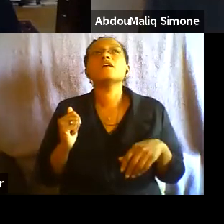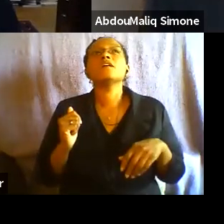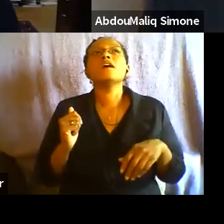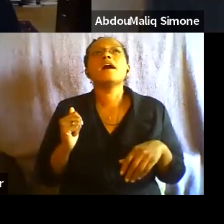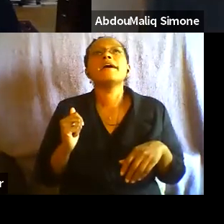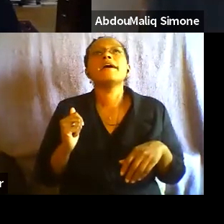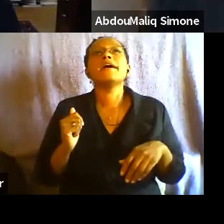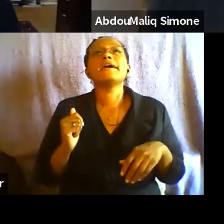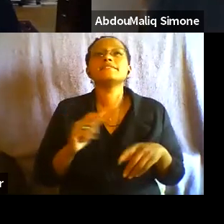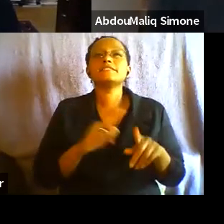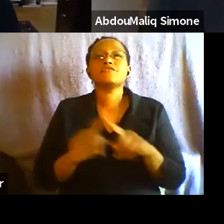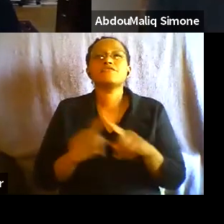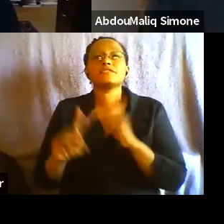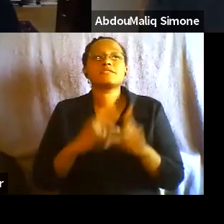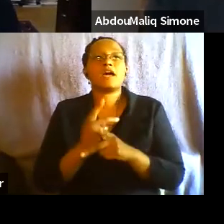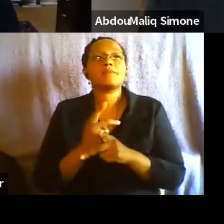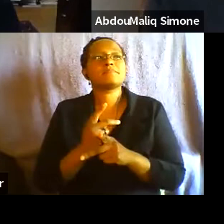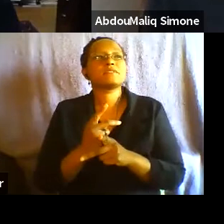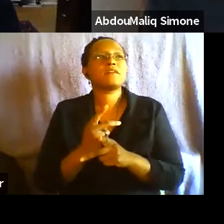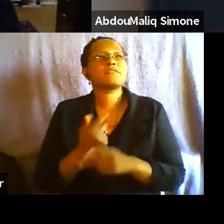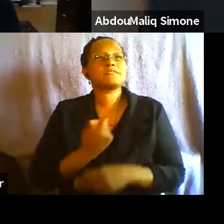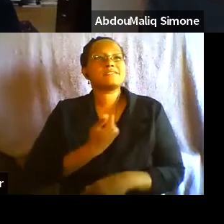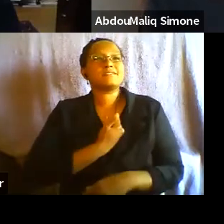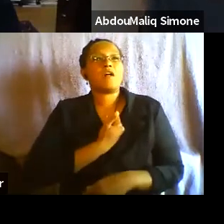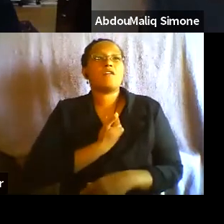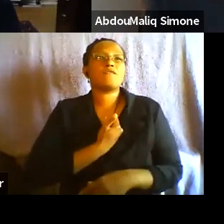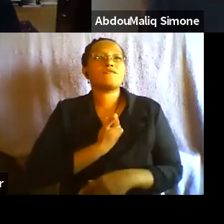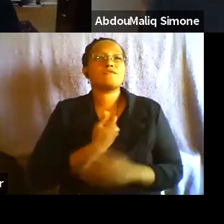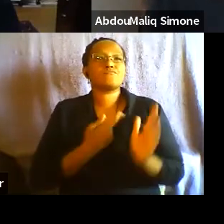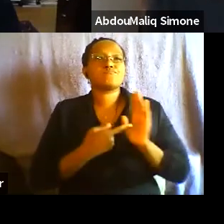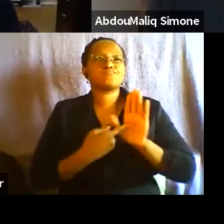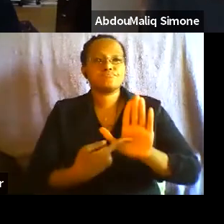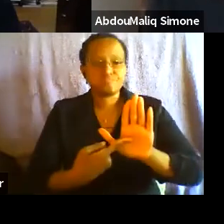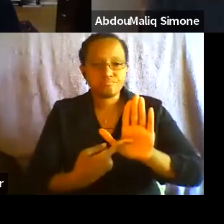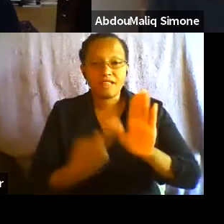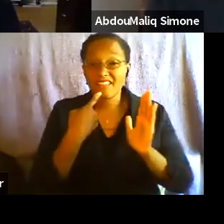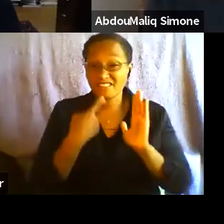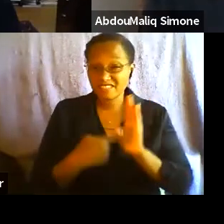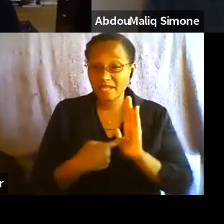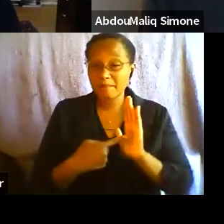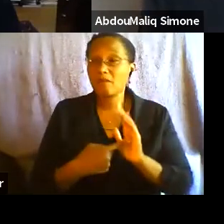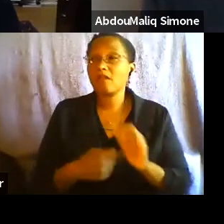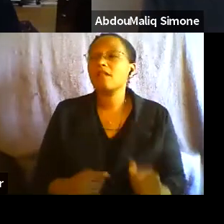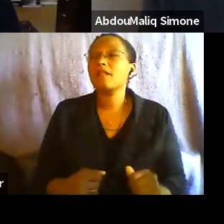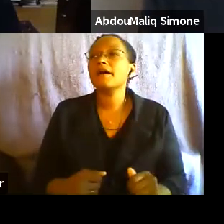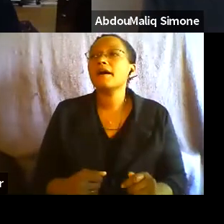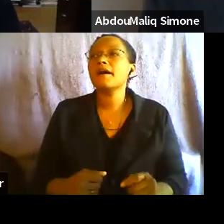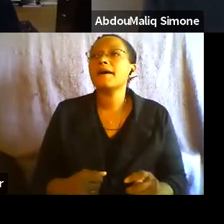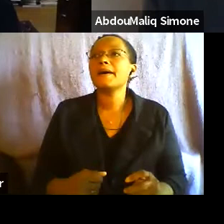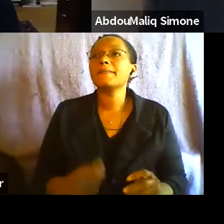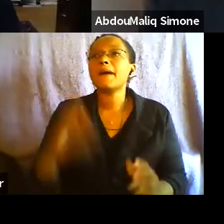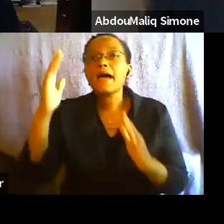of self fashioning. Walking away from the expectation, the